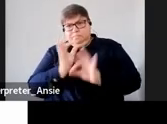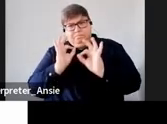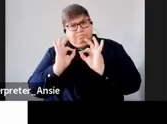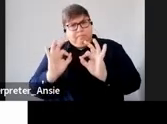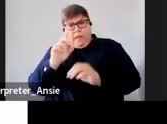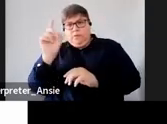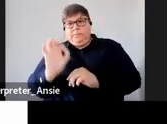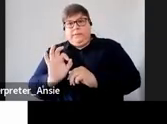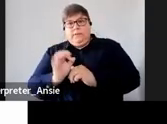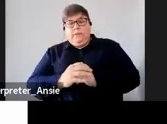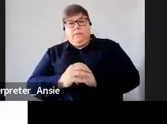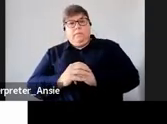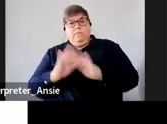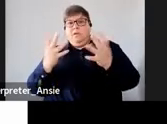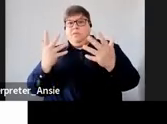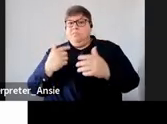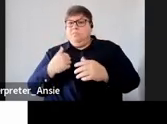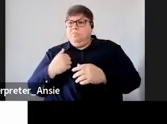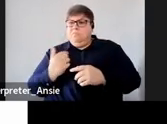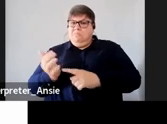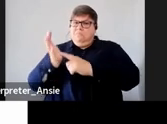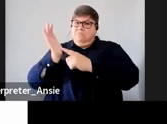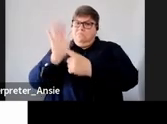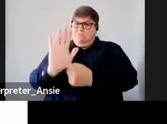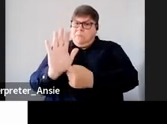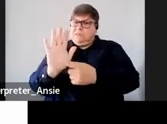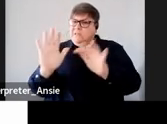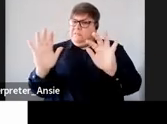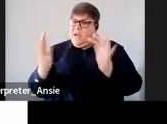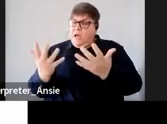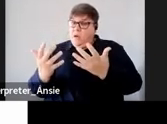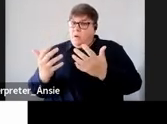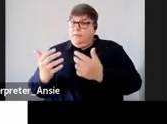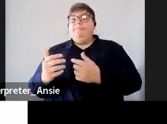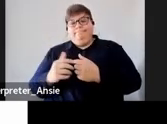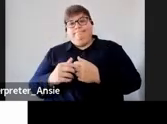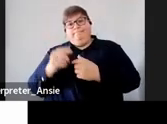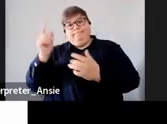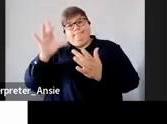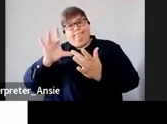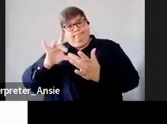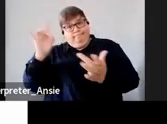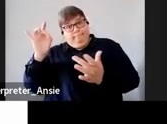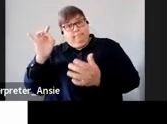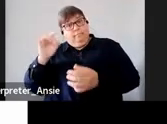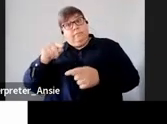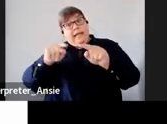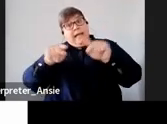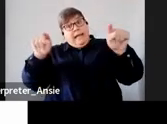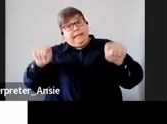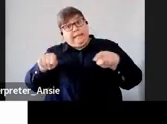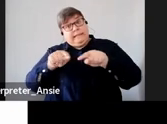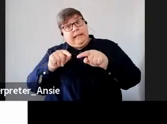so how do you become a registered representative the nominated representative taxpayer of the estate needs to ensure